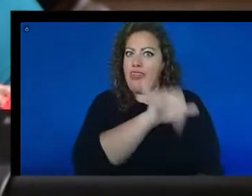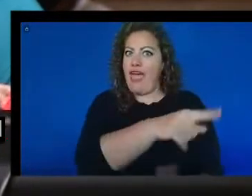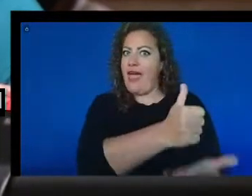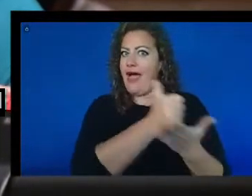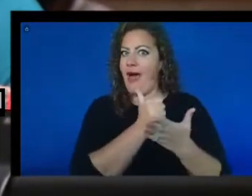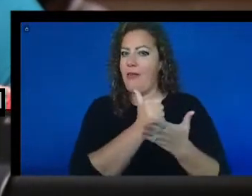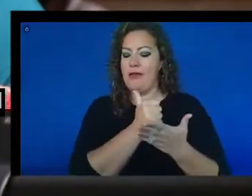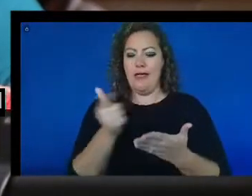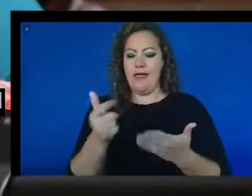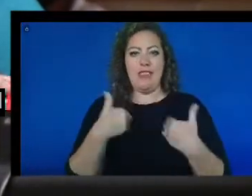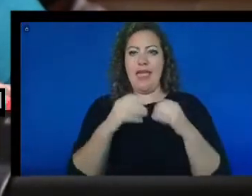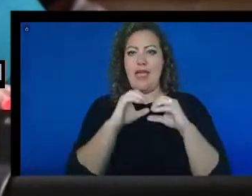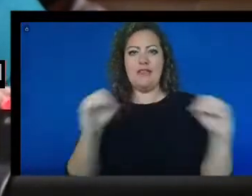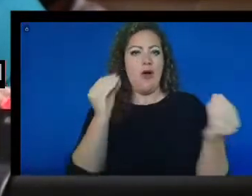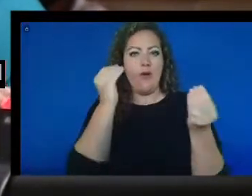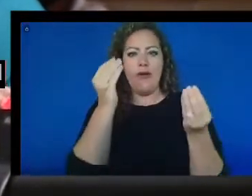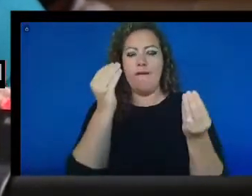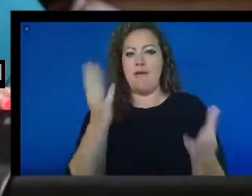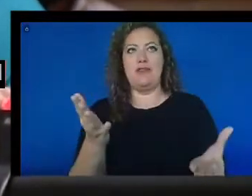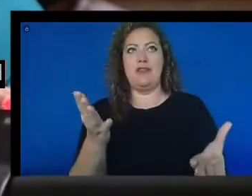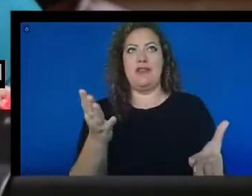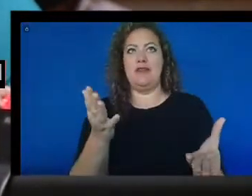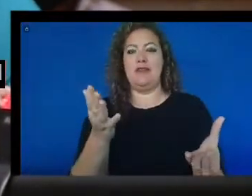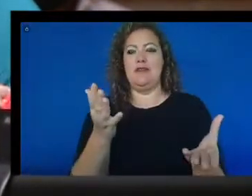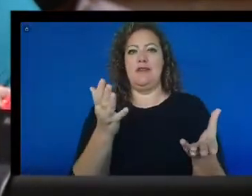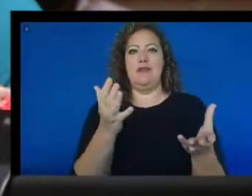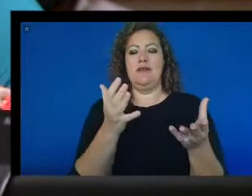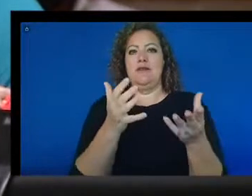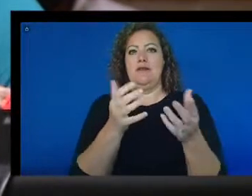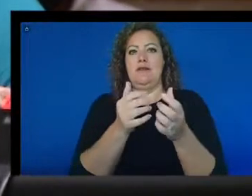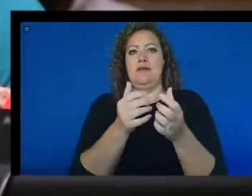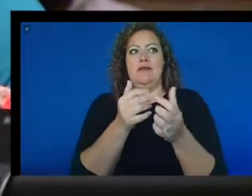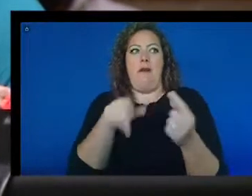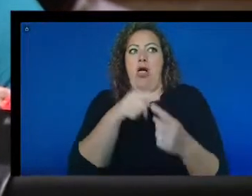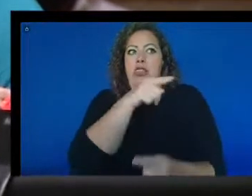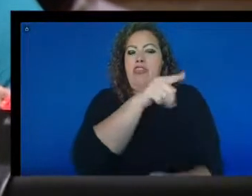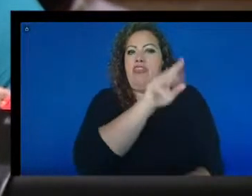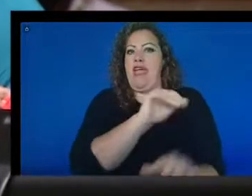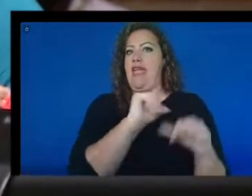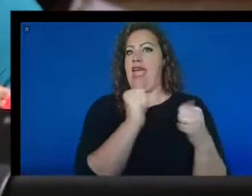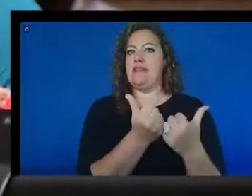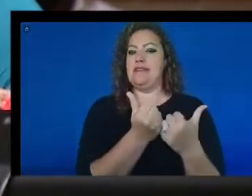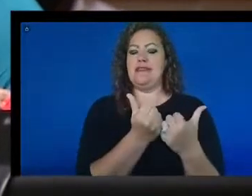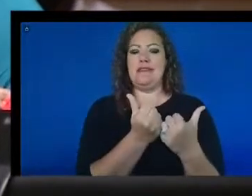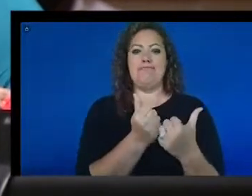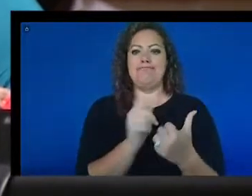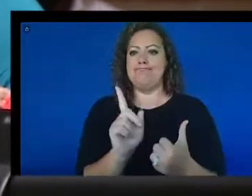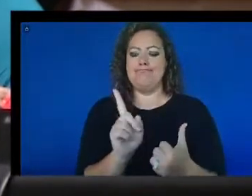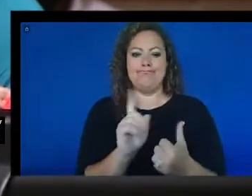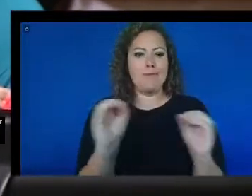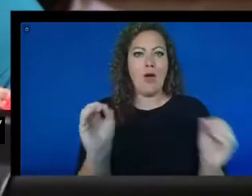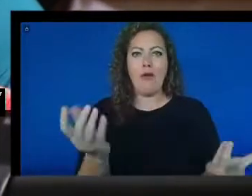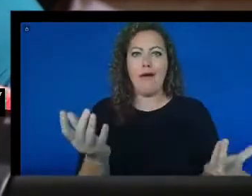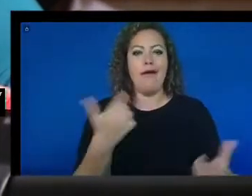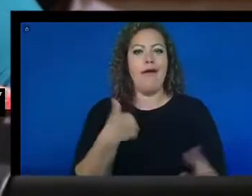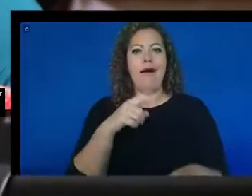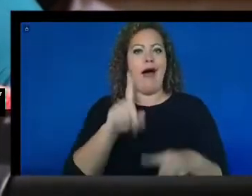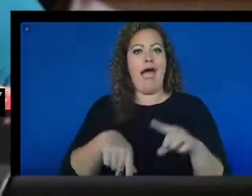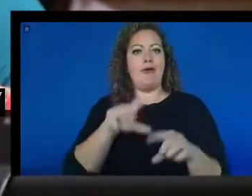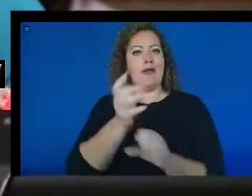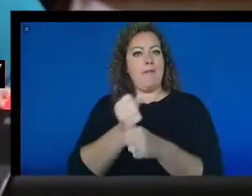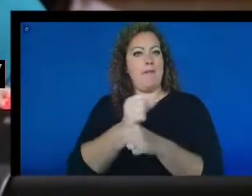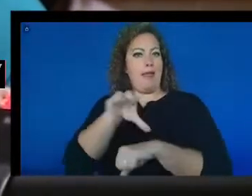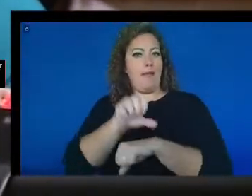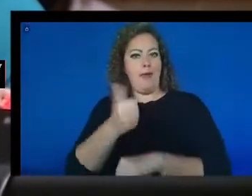no information of calling, you know, that agency anywhere so that I could have paid that appointment myself. So